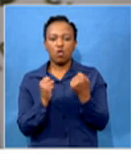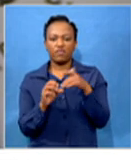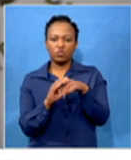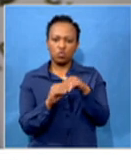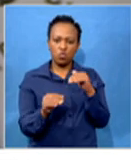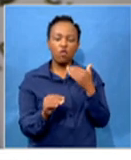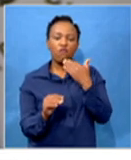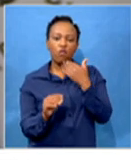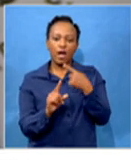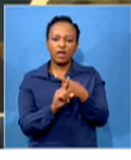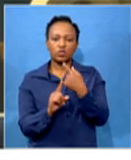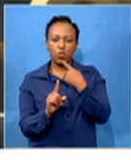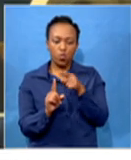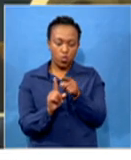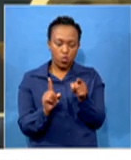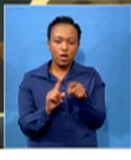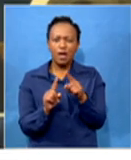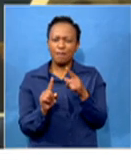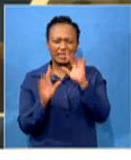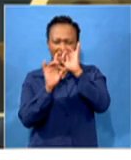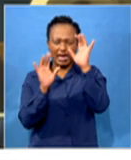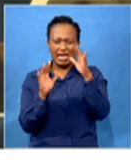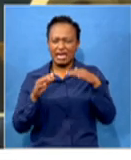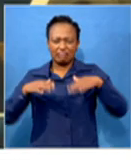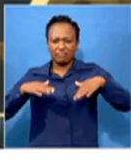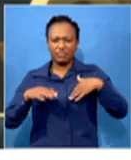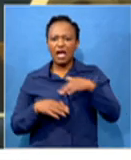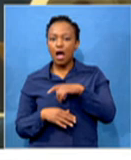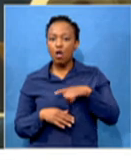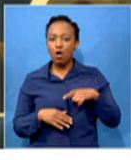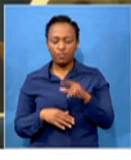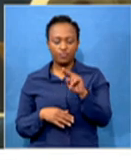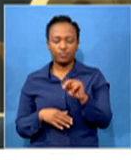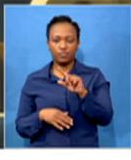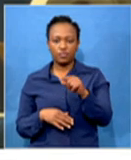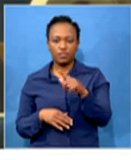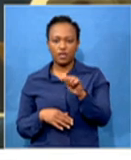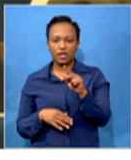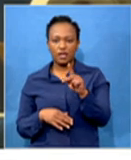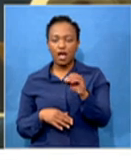against them. It is not clear for how long Ngleko will be at the stand.